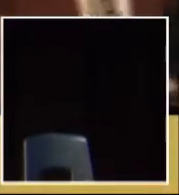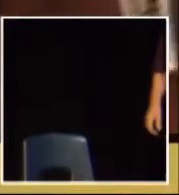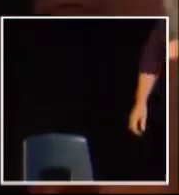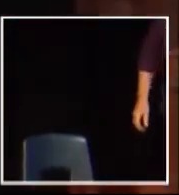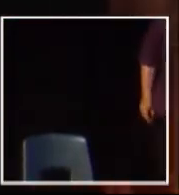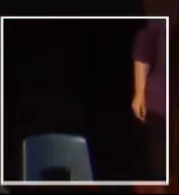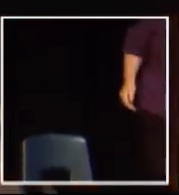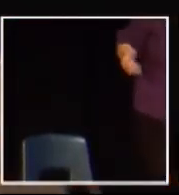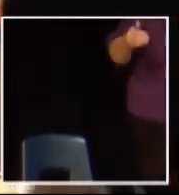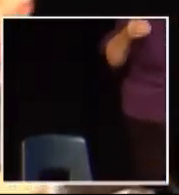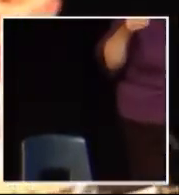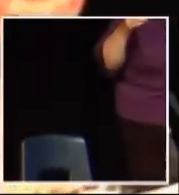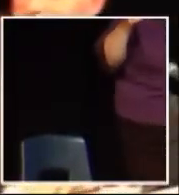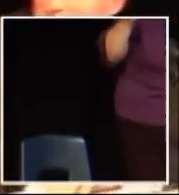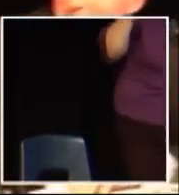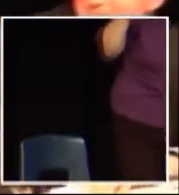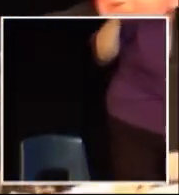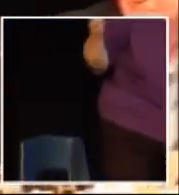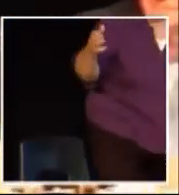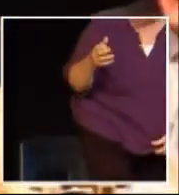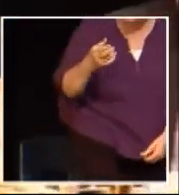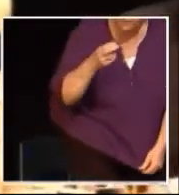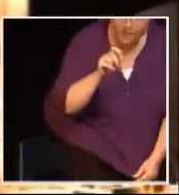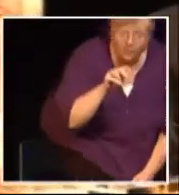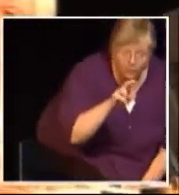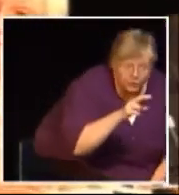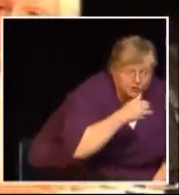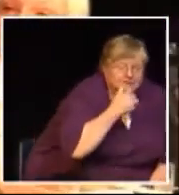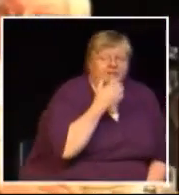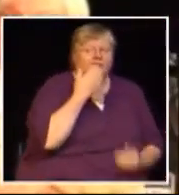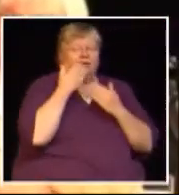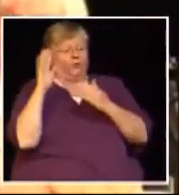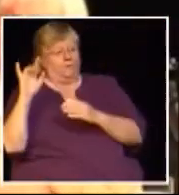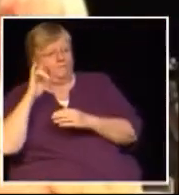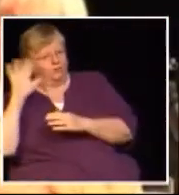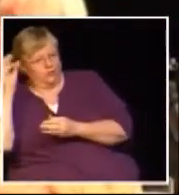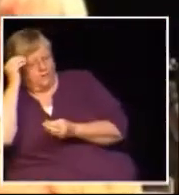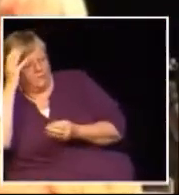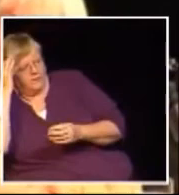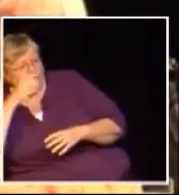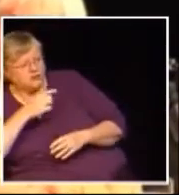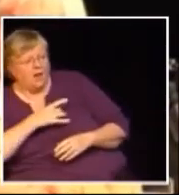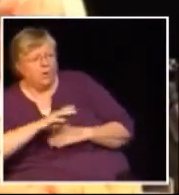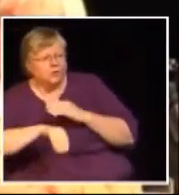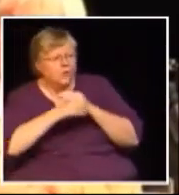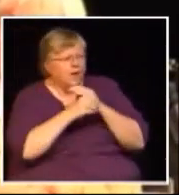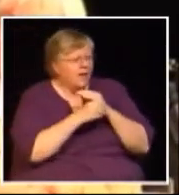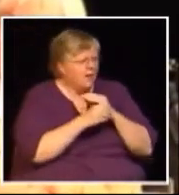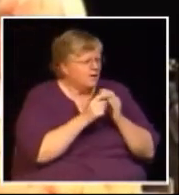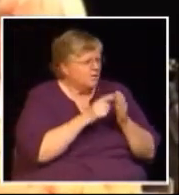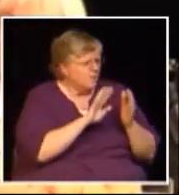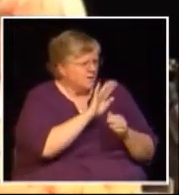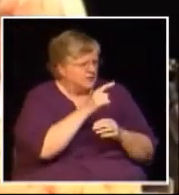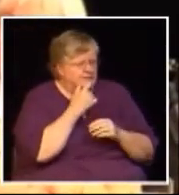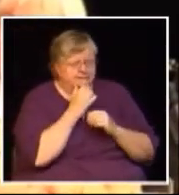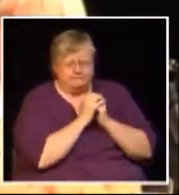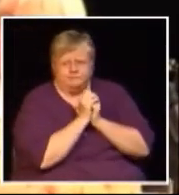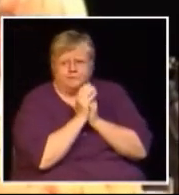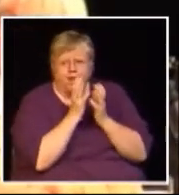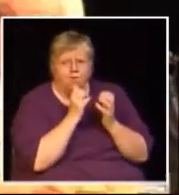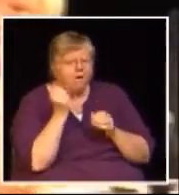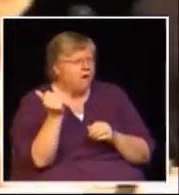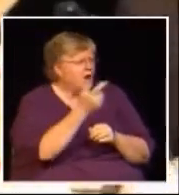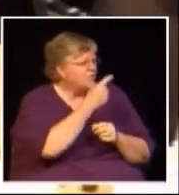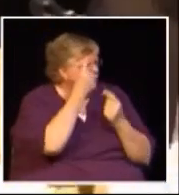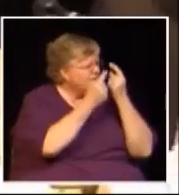so thank you Bill for your information further to what Bill has said I